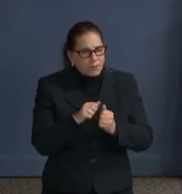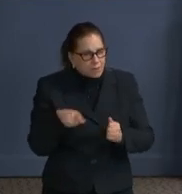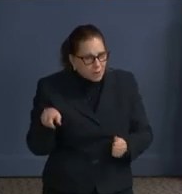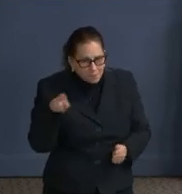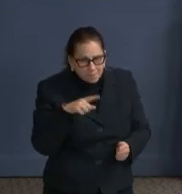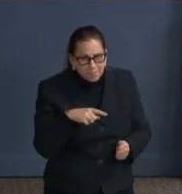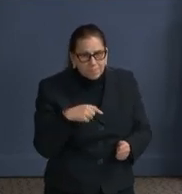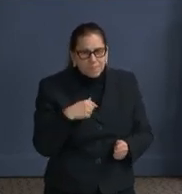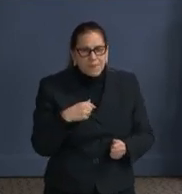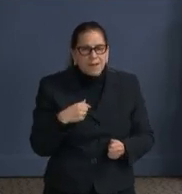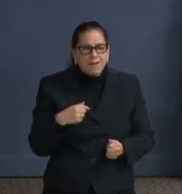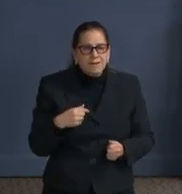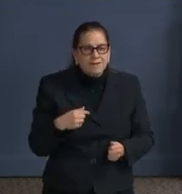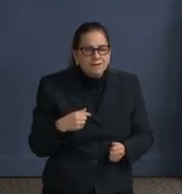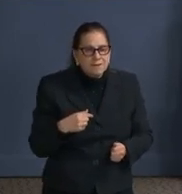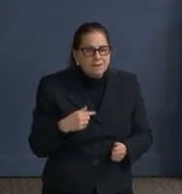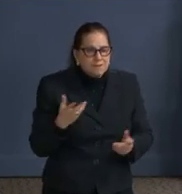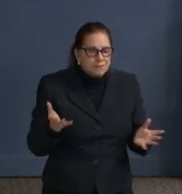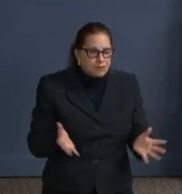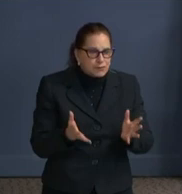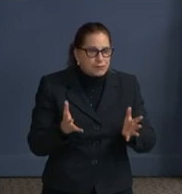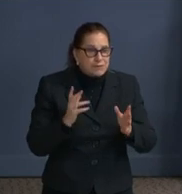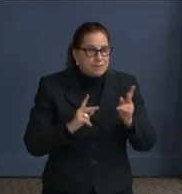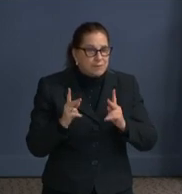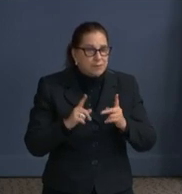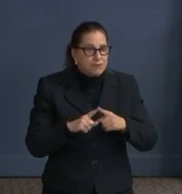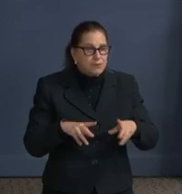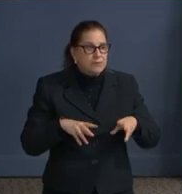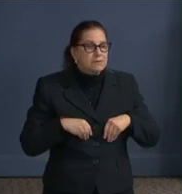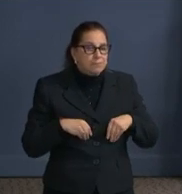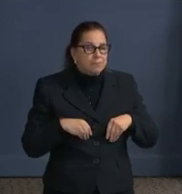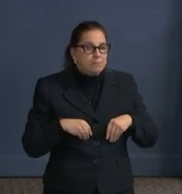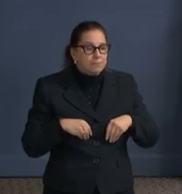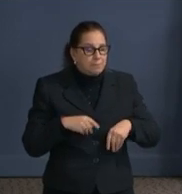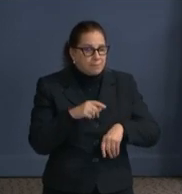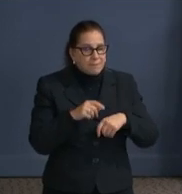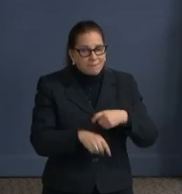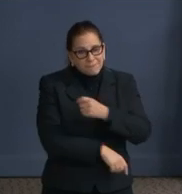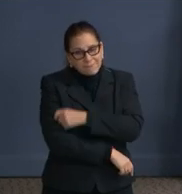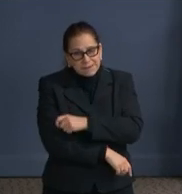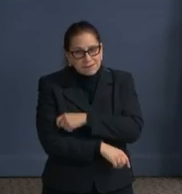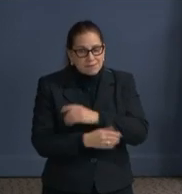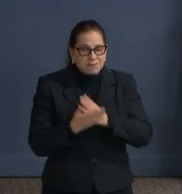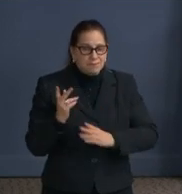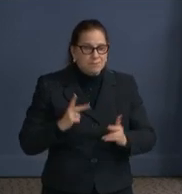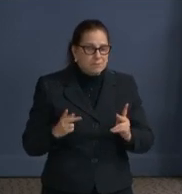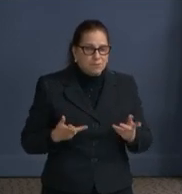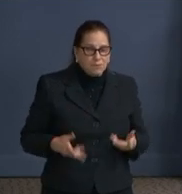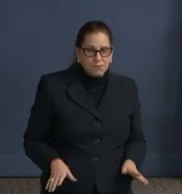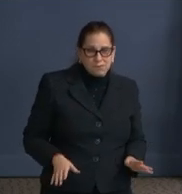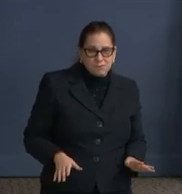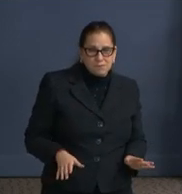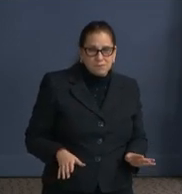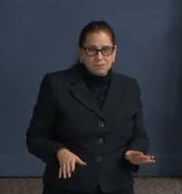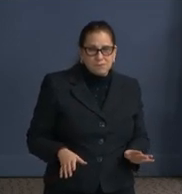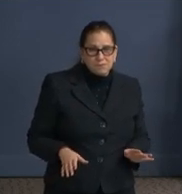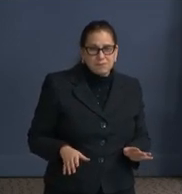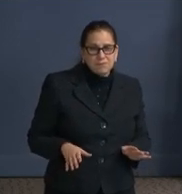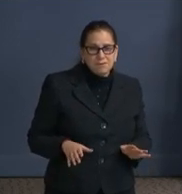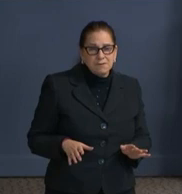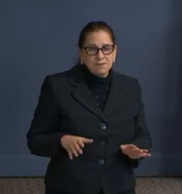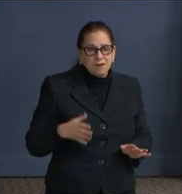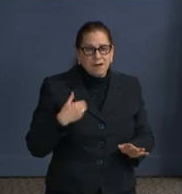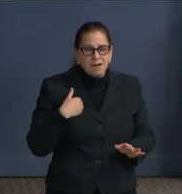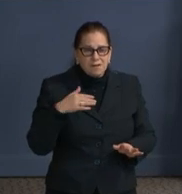accept the vaccine. Even our mailer that we sent to our highest risk zip codes has information how Medicaid beneficiaries can